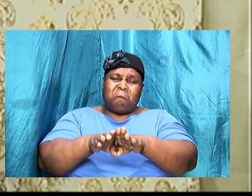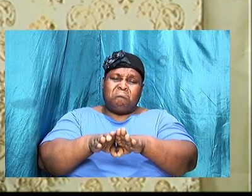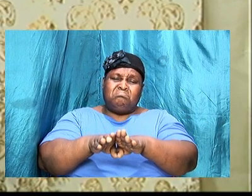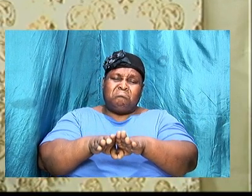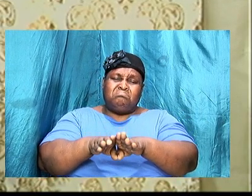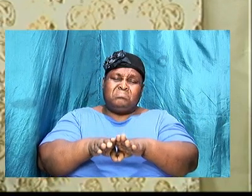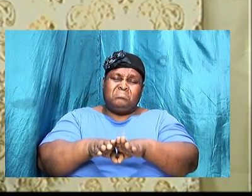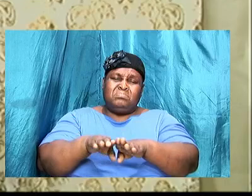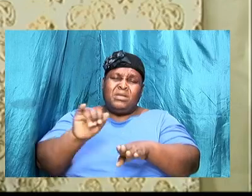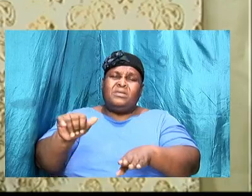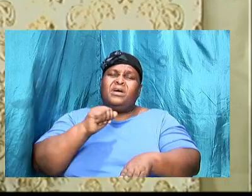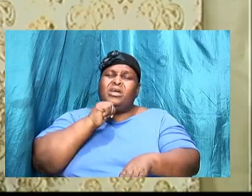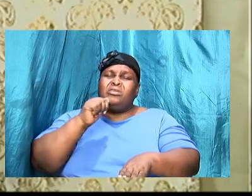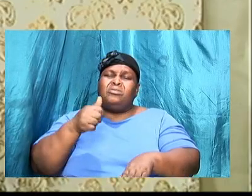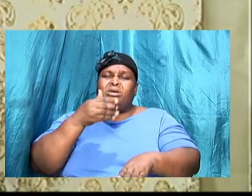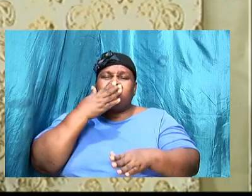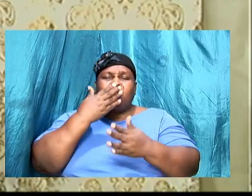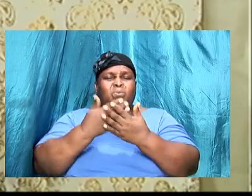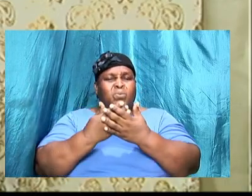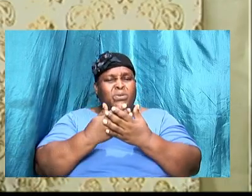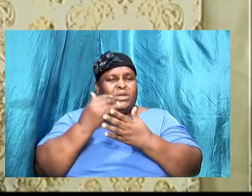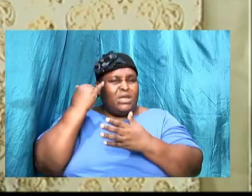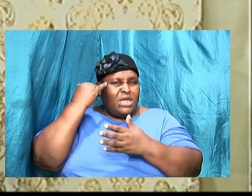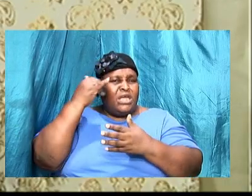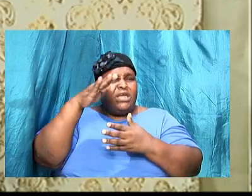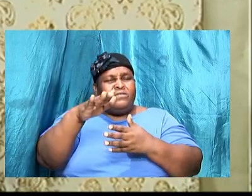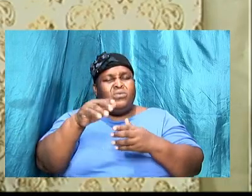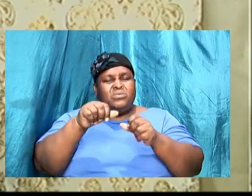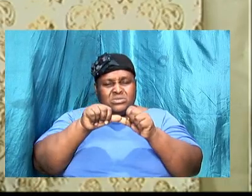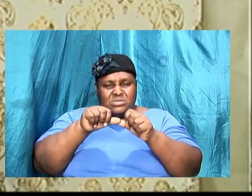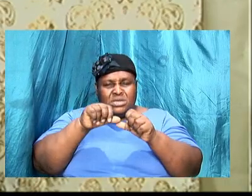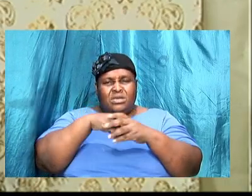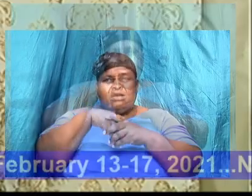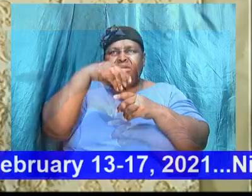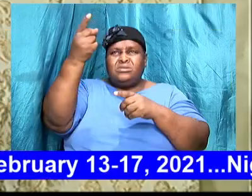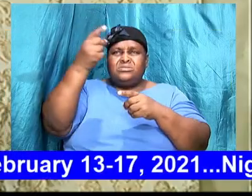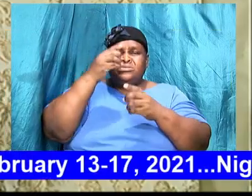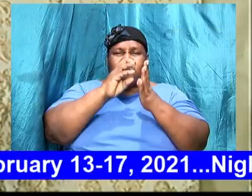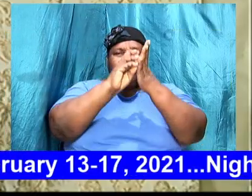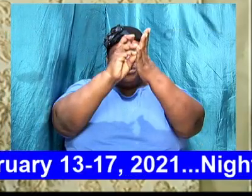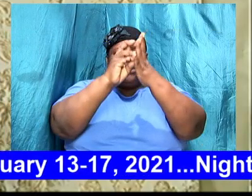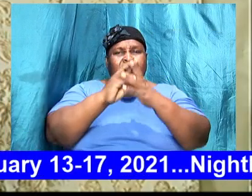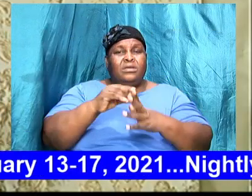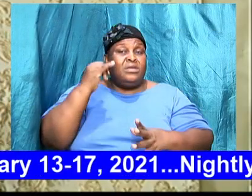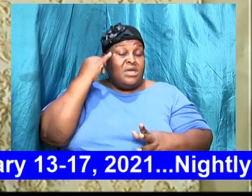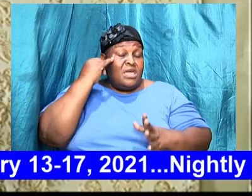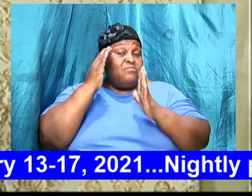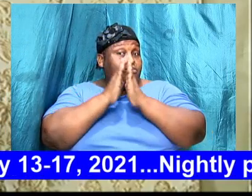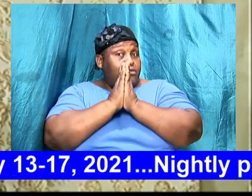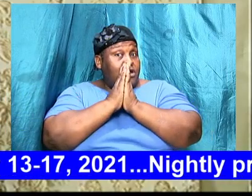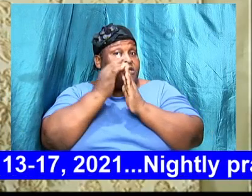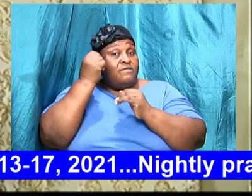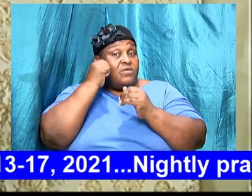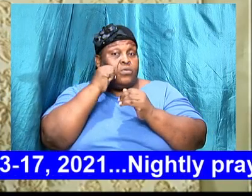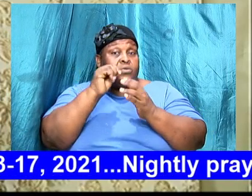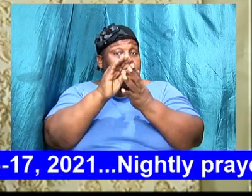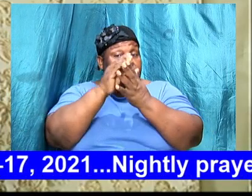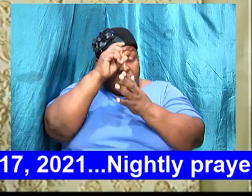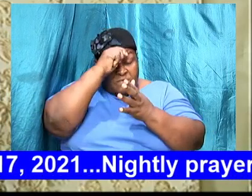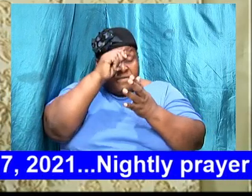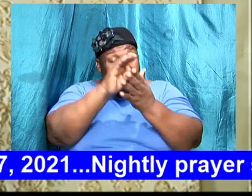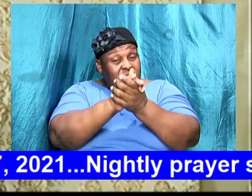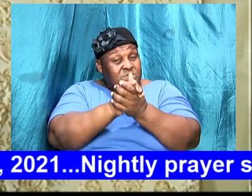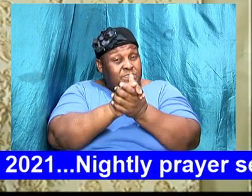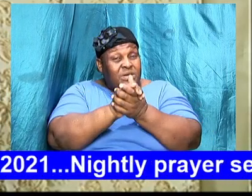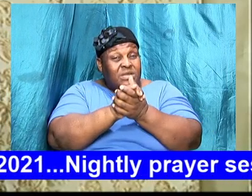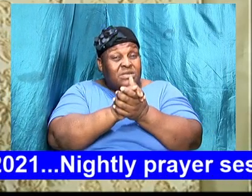for you to abide in his will if you are praying about a husband I want to encourage you that is